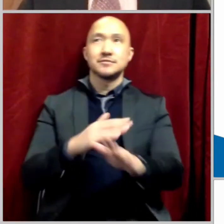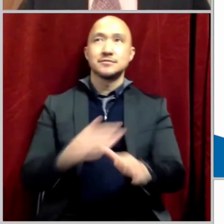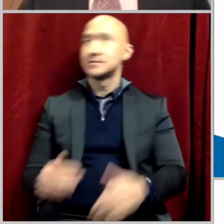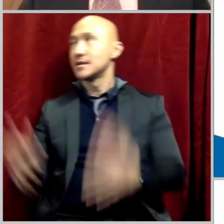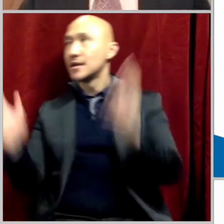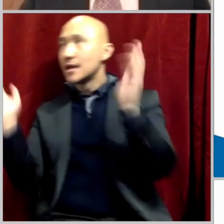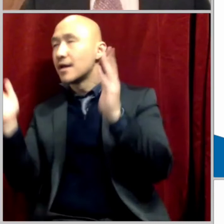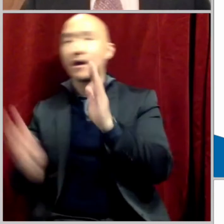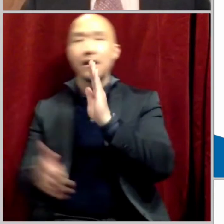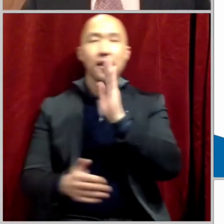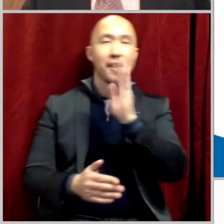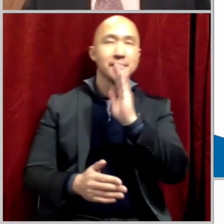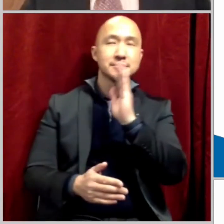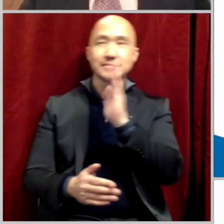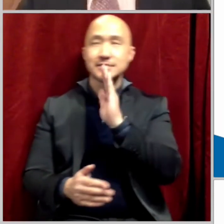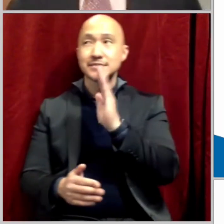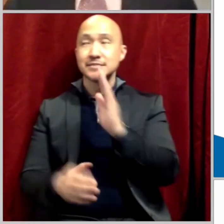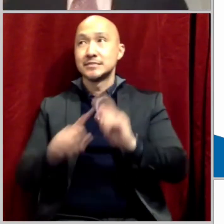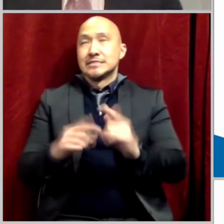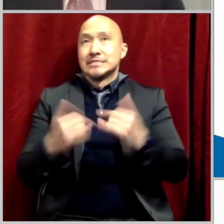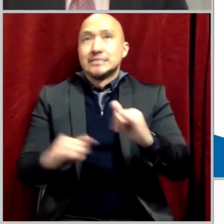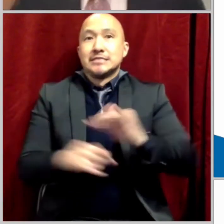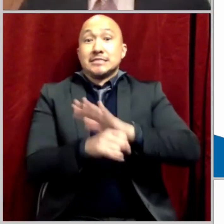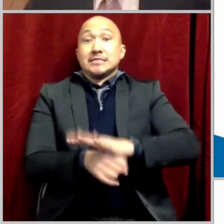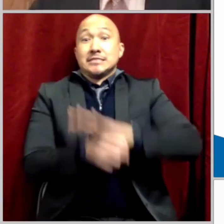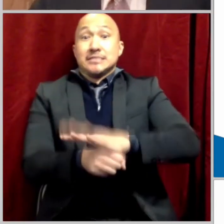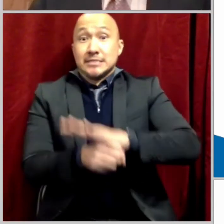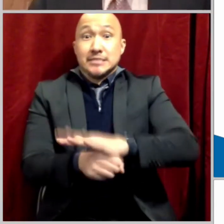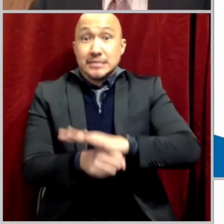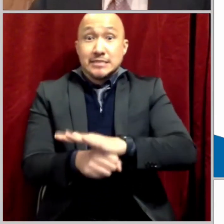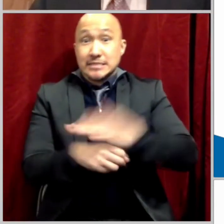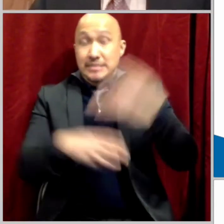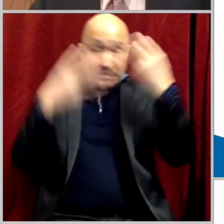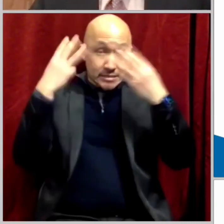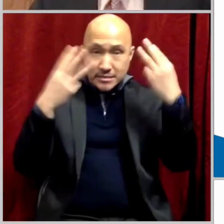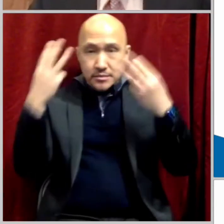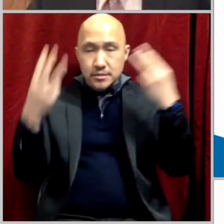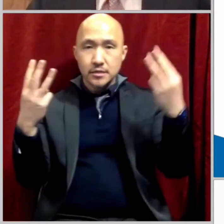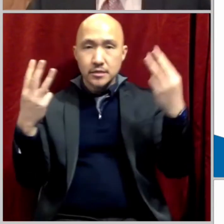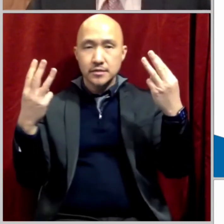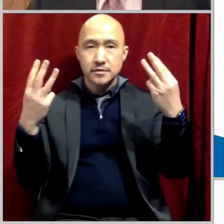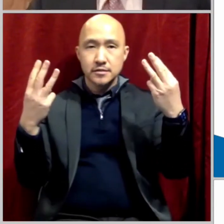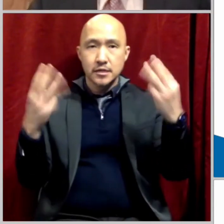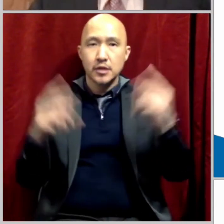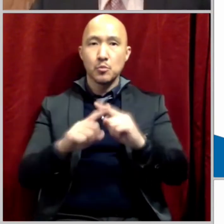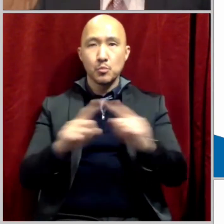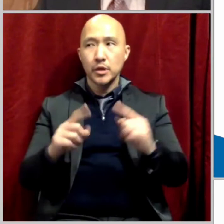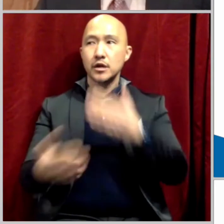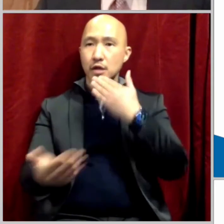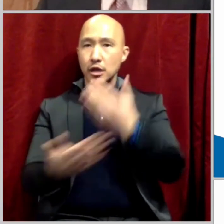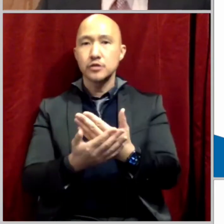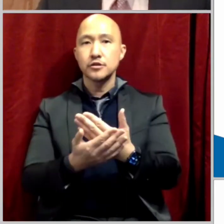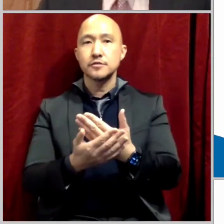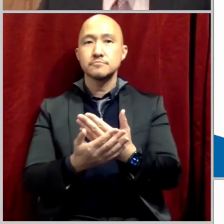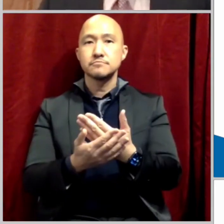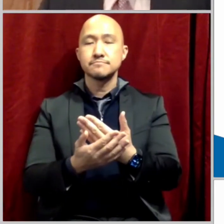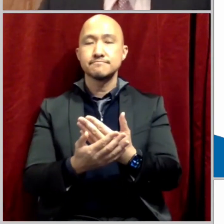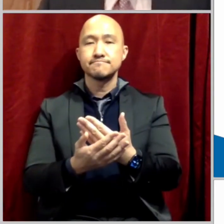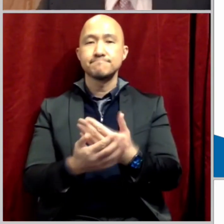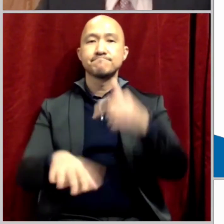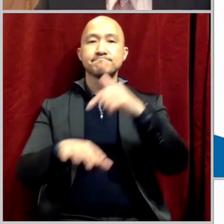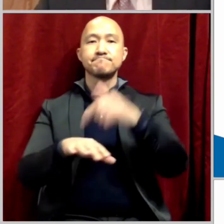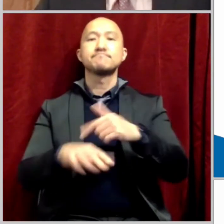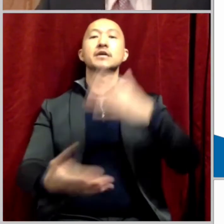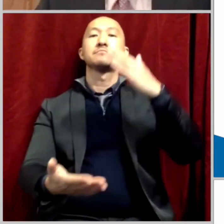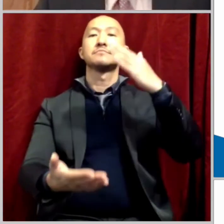our hearts and minds for this time. So I want to encourage us to do that now, as Jesus encourages us to do. Sometimes the most important thing to do is